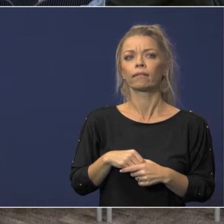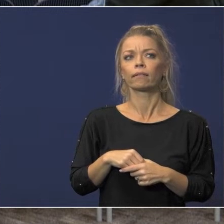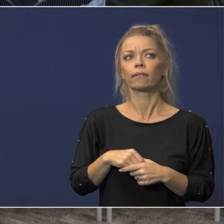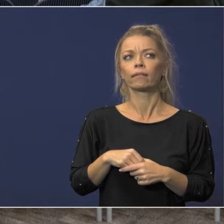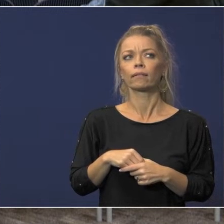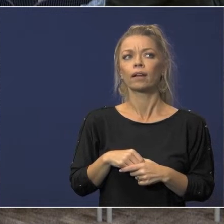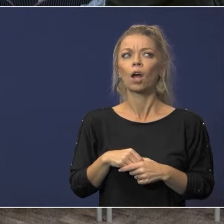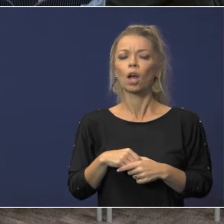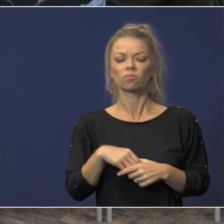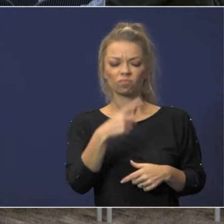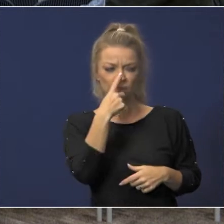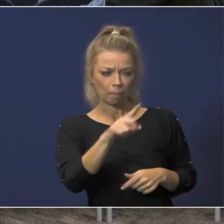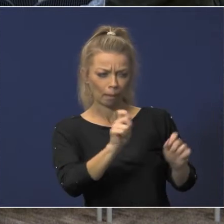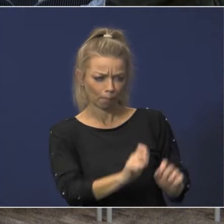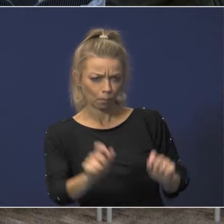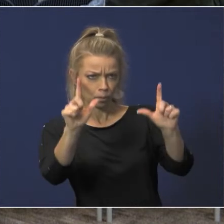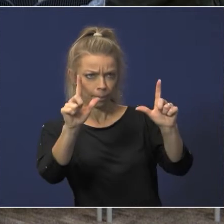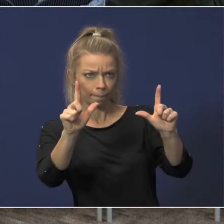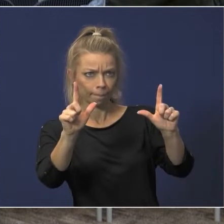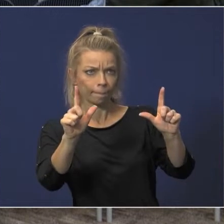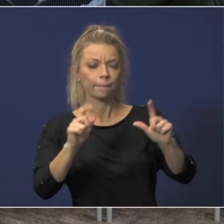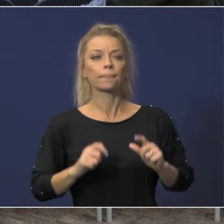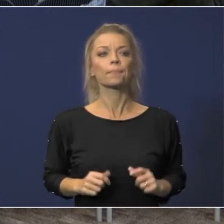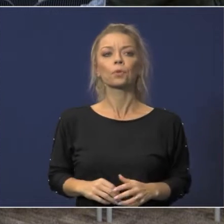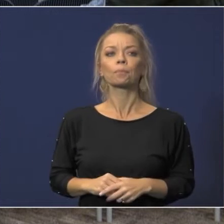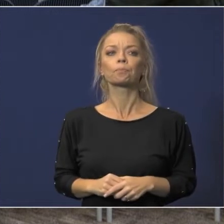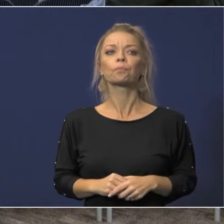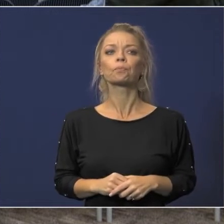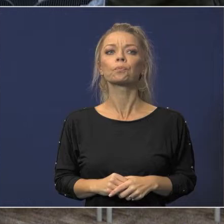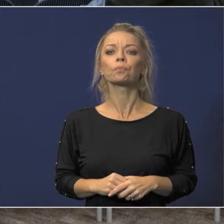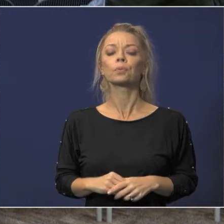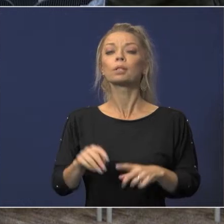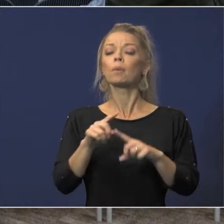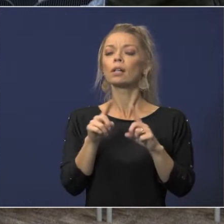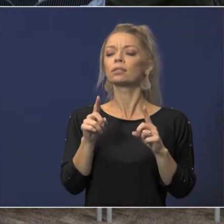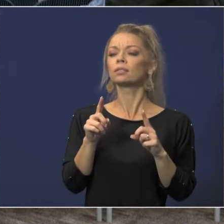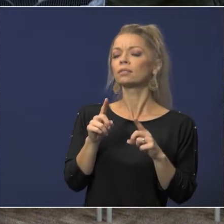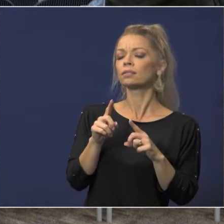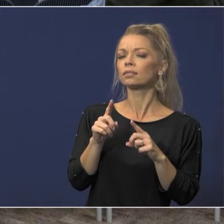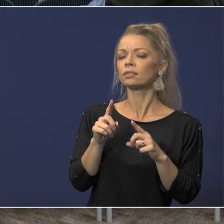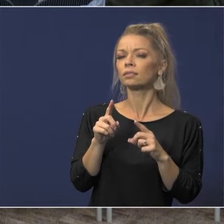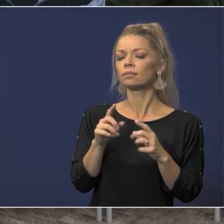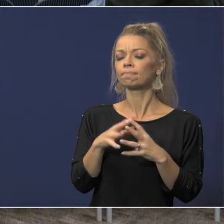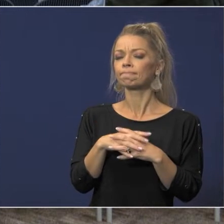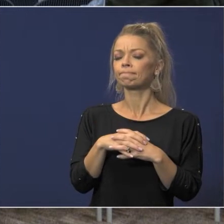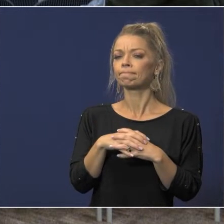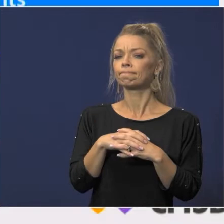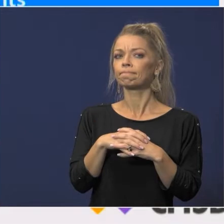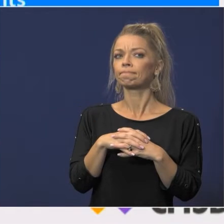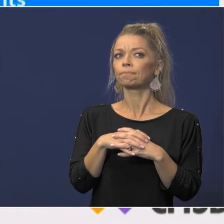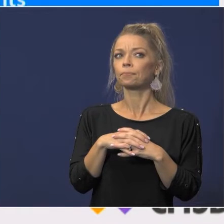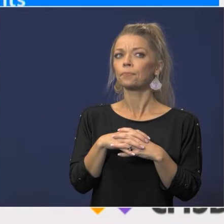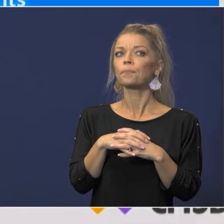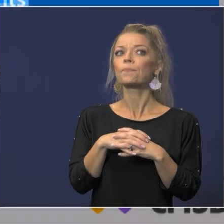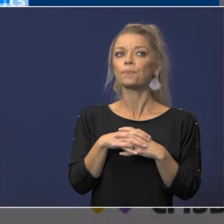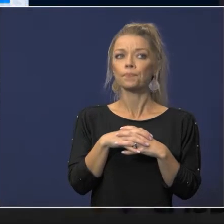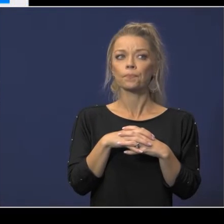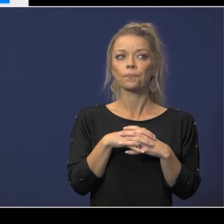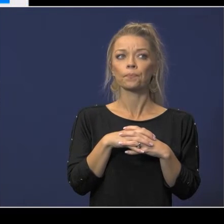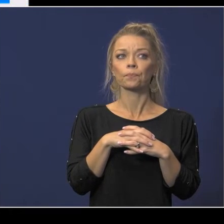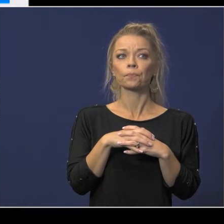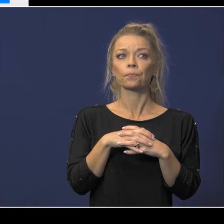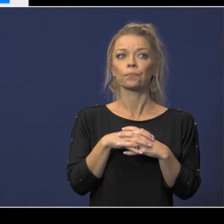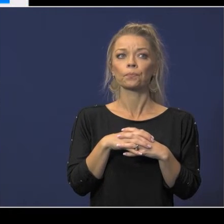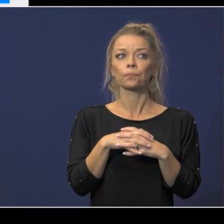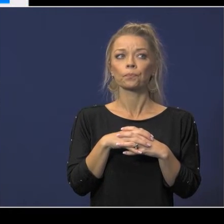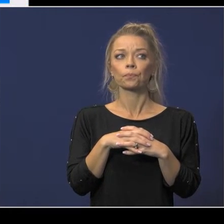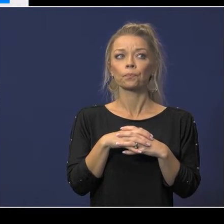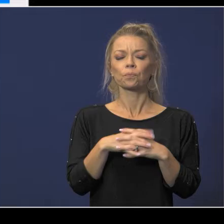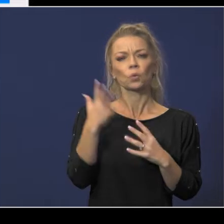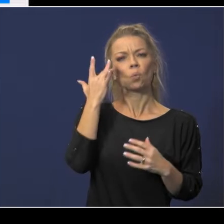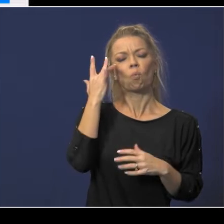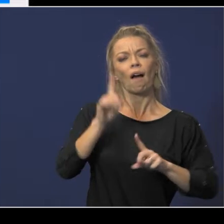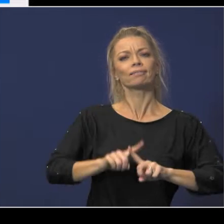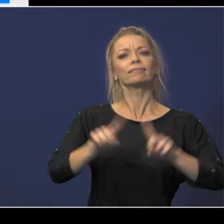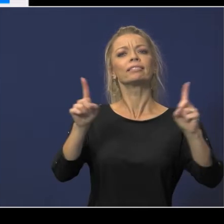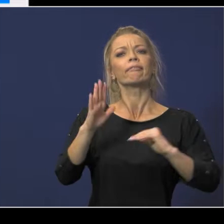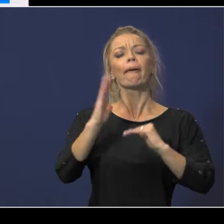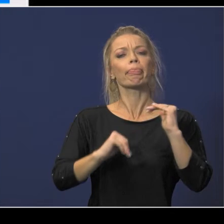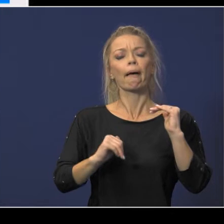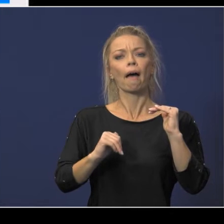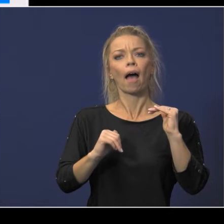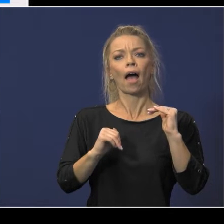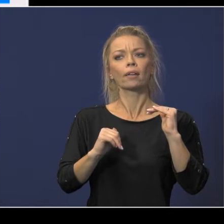first